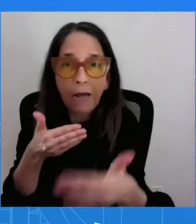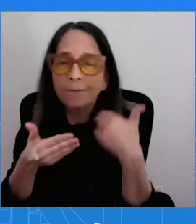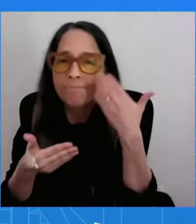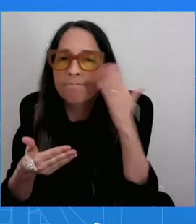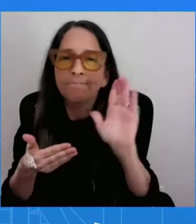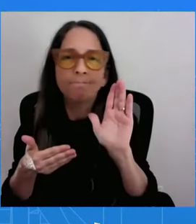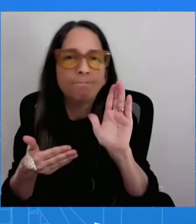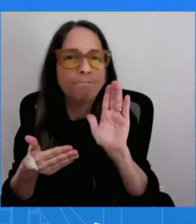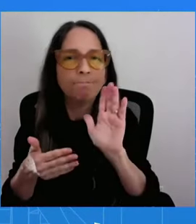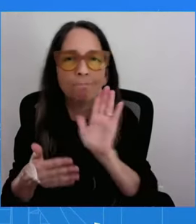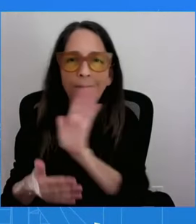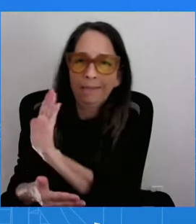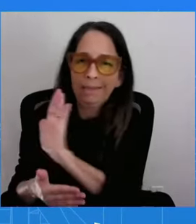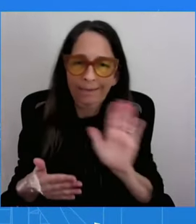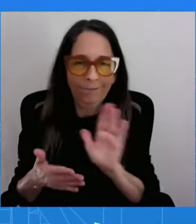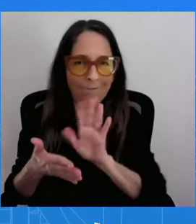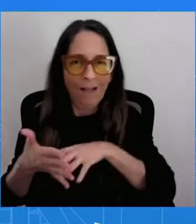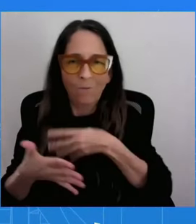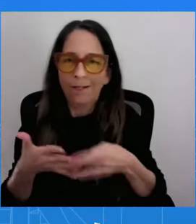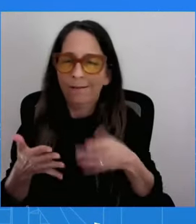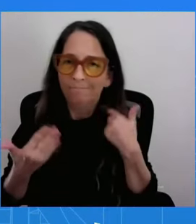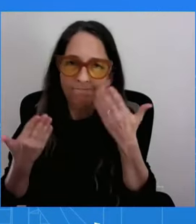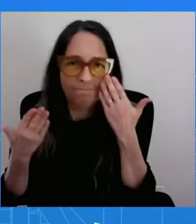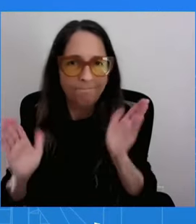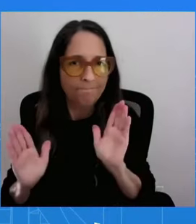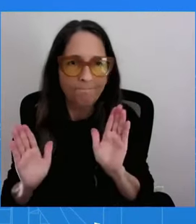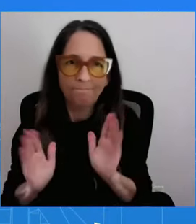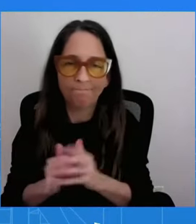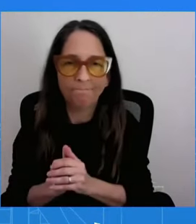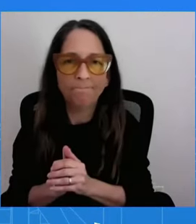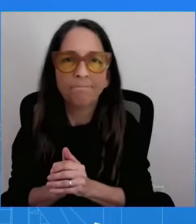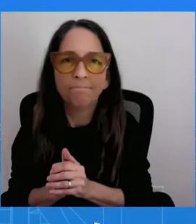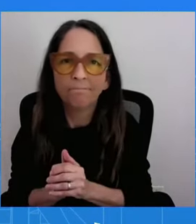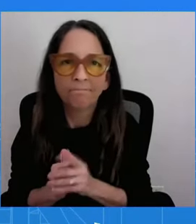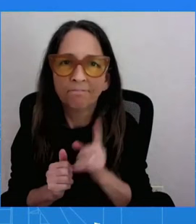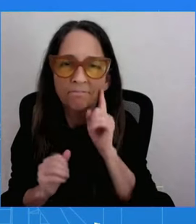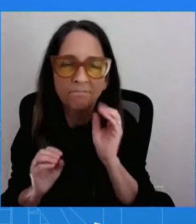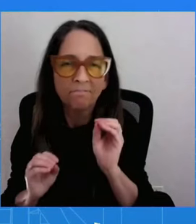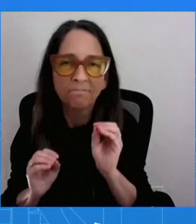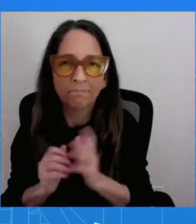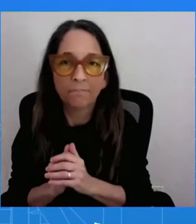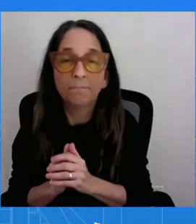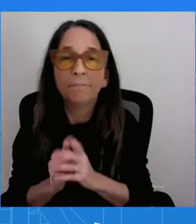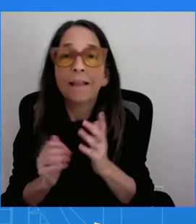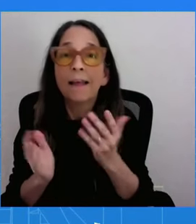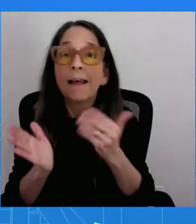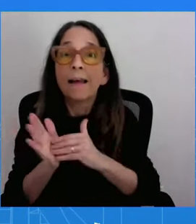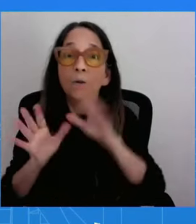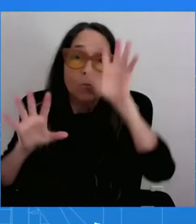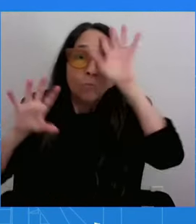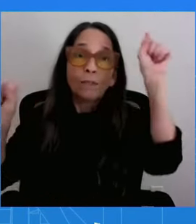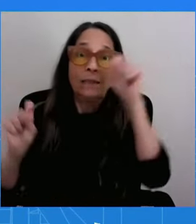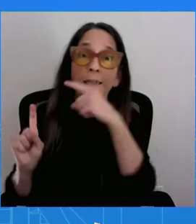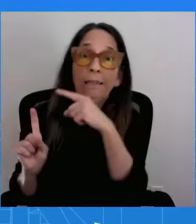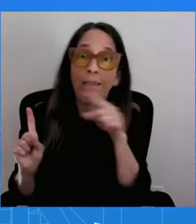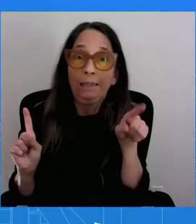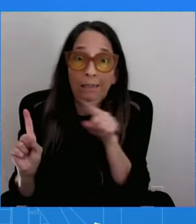any changes, but, you know, as the President says in his statement, he and Dr. Biden are mourning